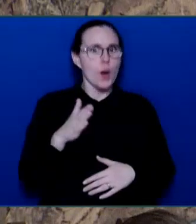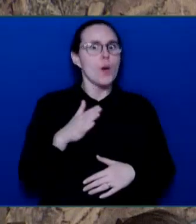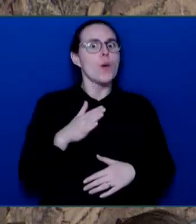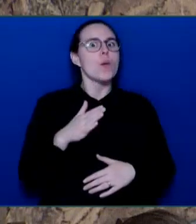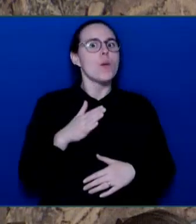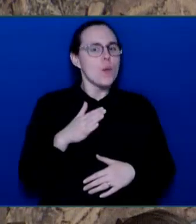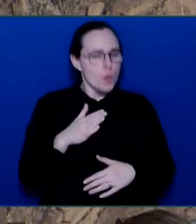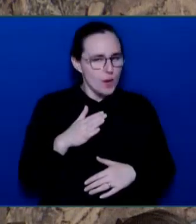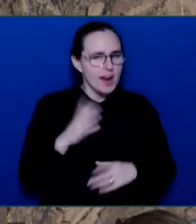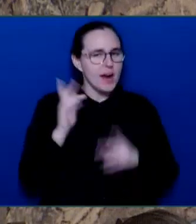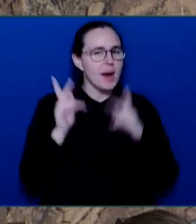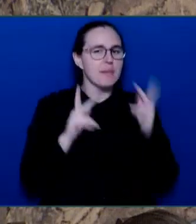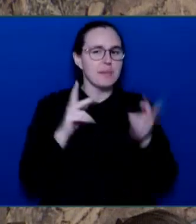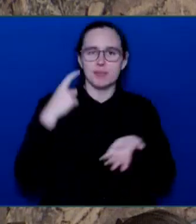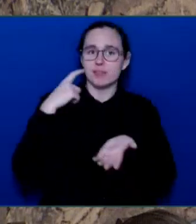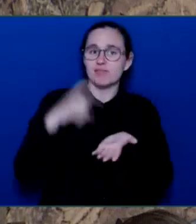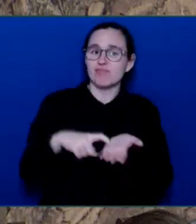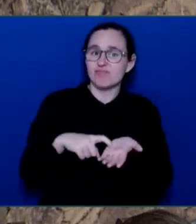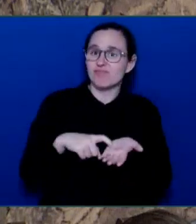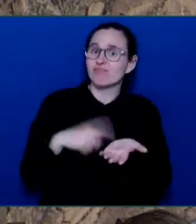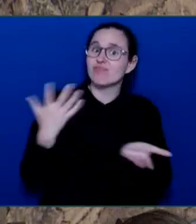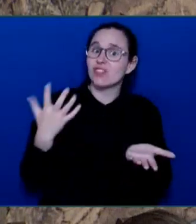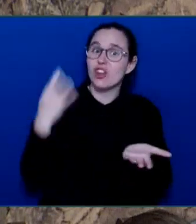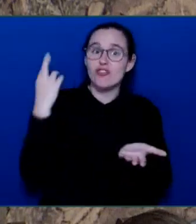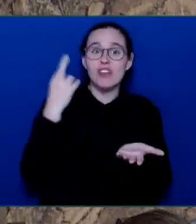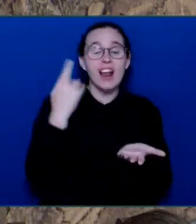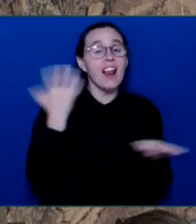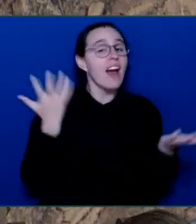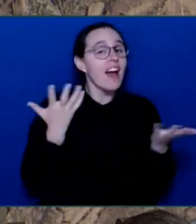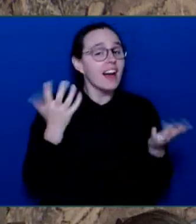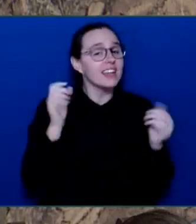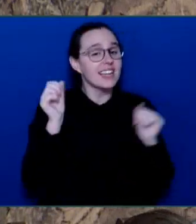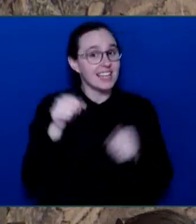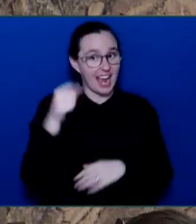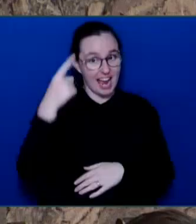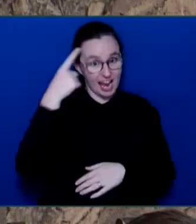May her retirement be as remarkable as her storied career.